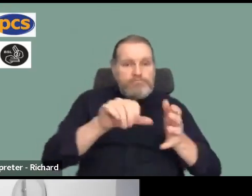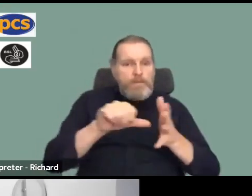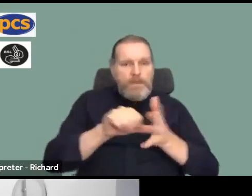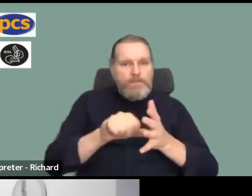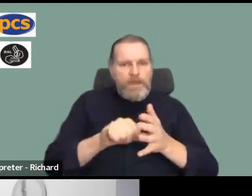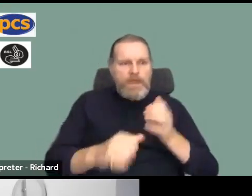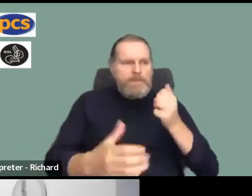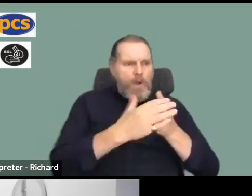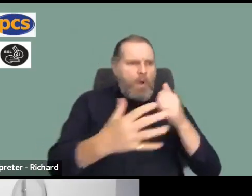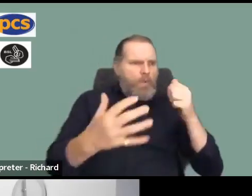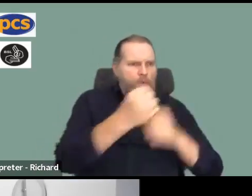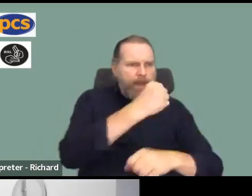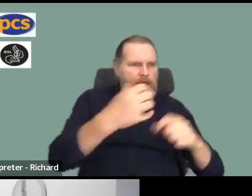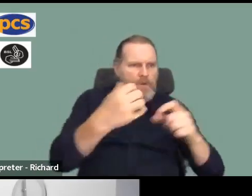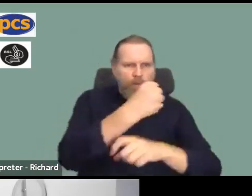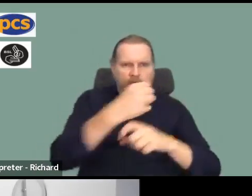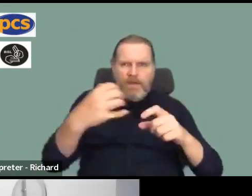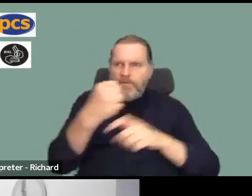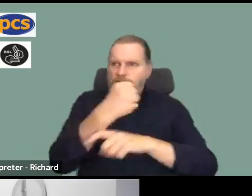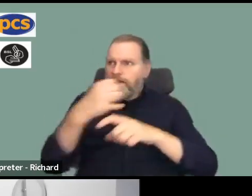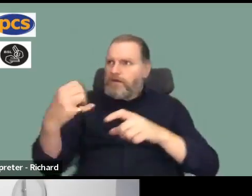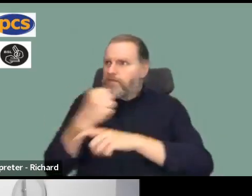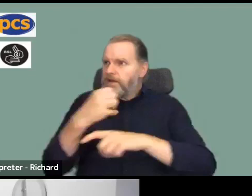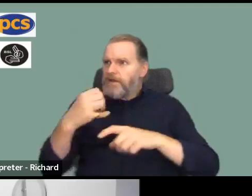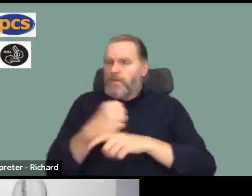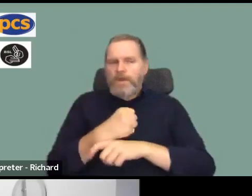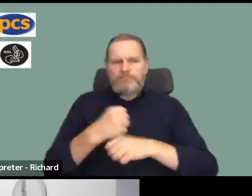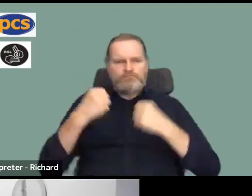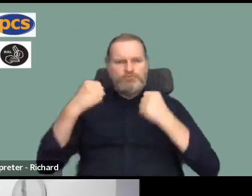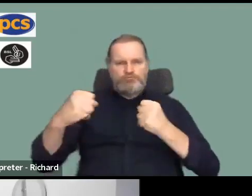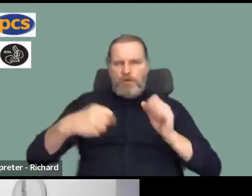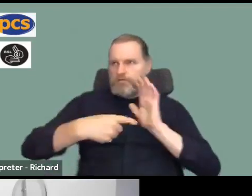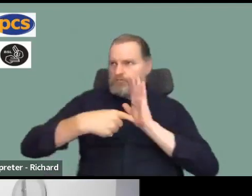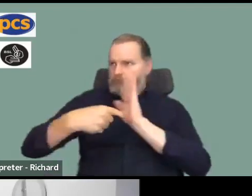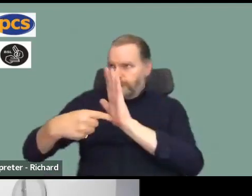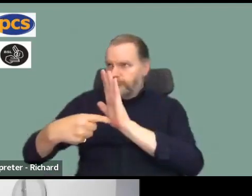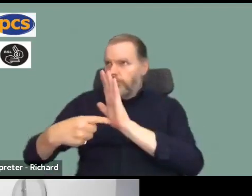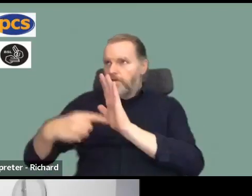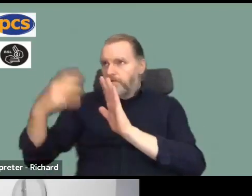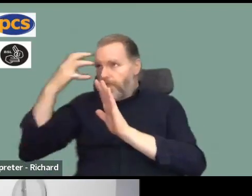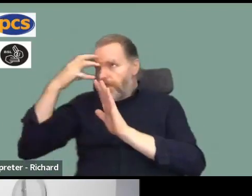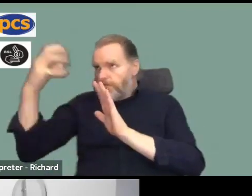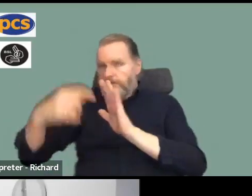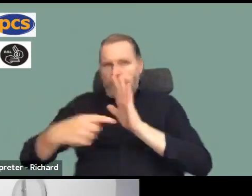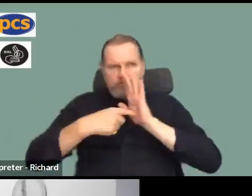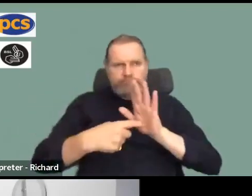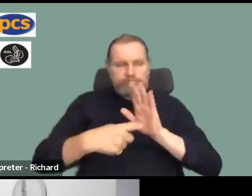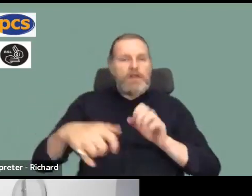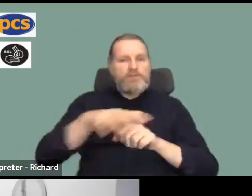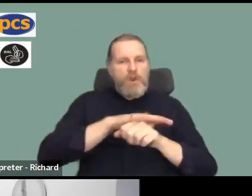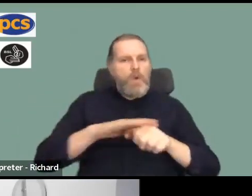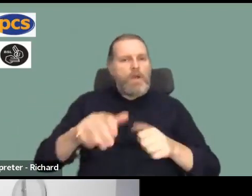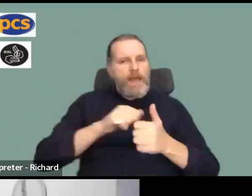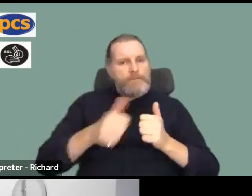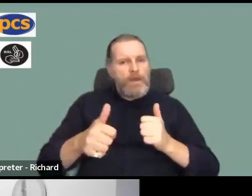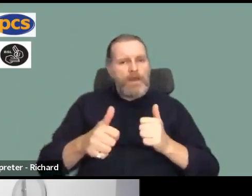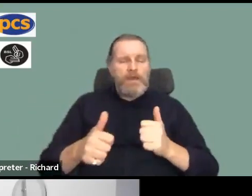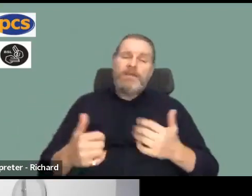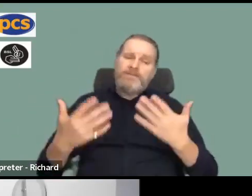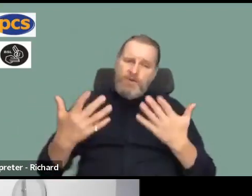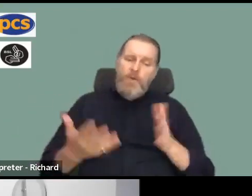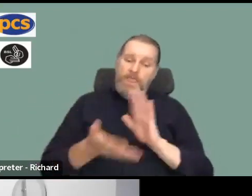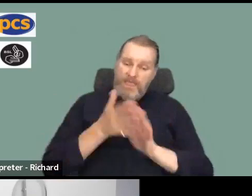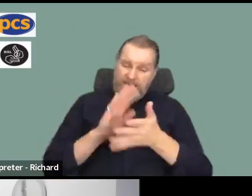win the stronger message we send your employer as well as the government so I'll leave it there Fran I'm really grateful for everyone to be on